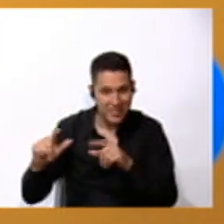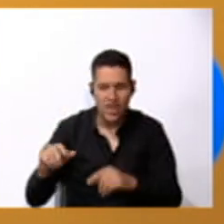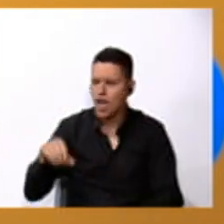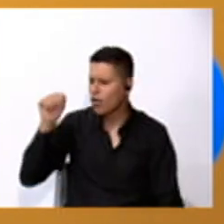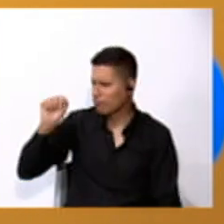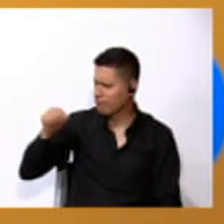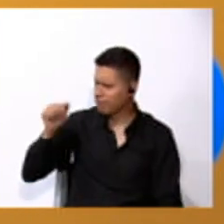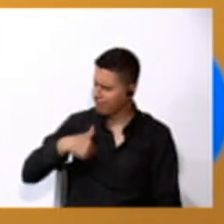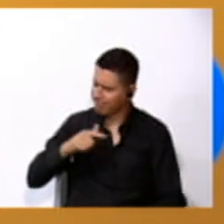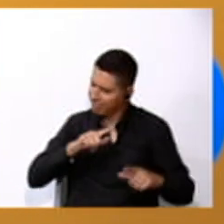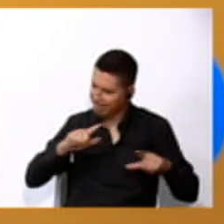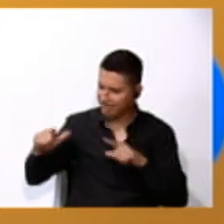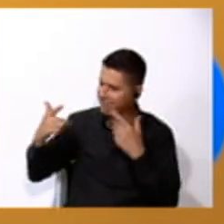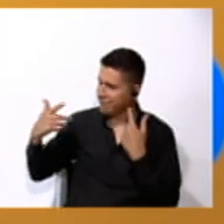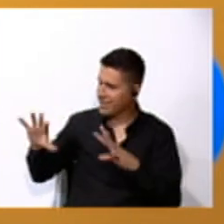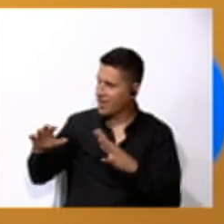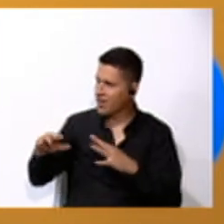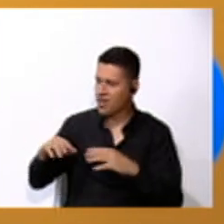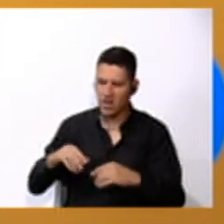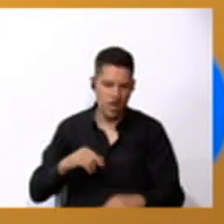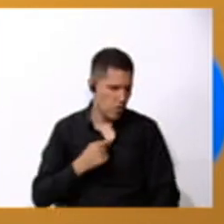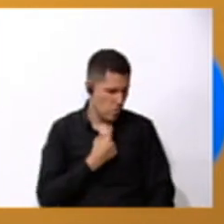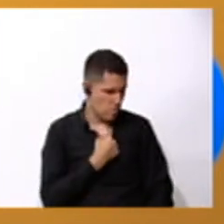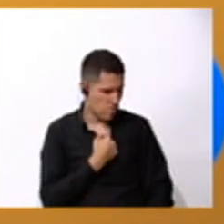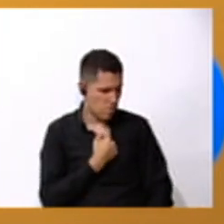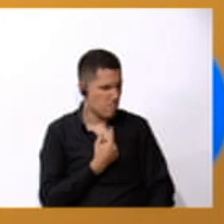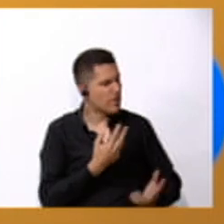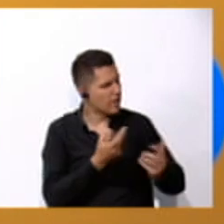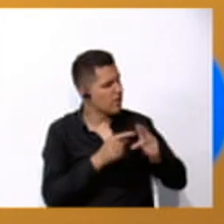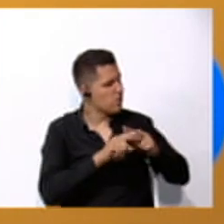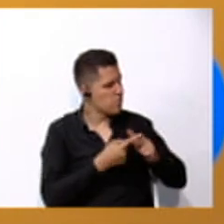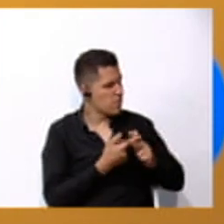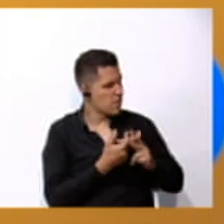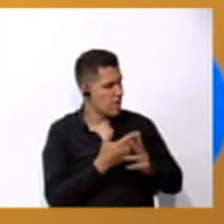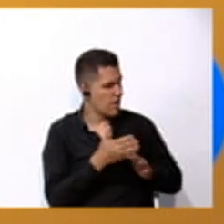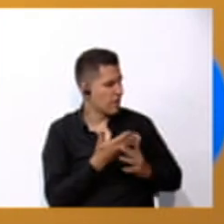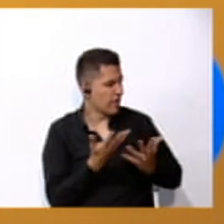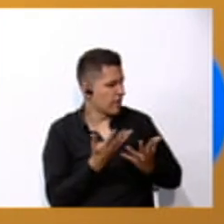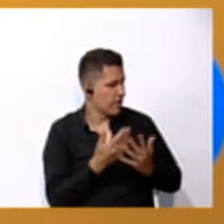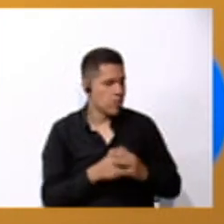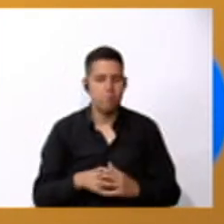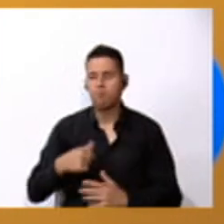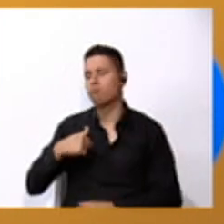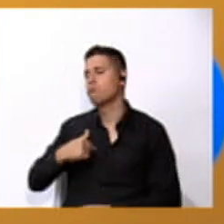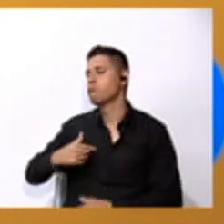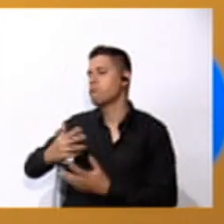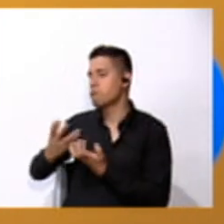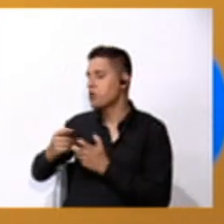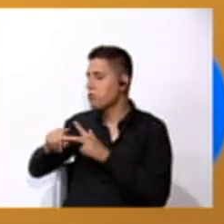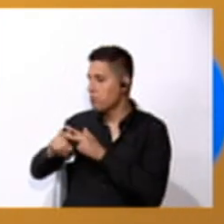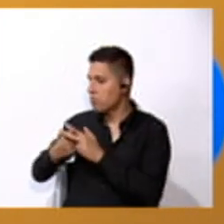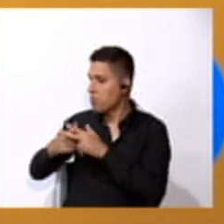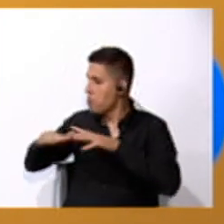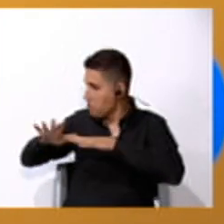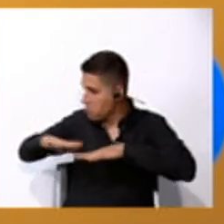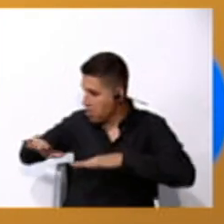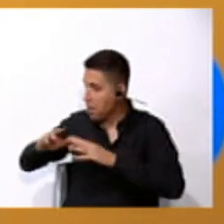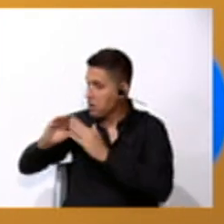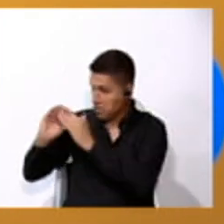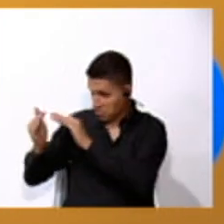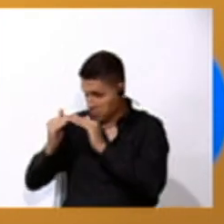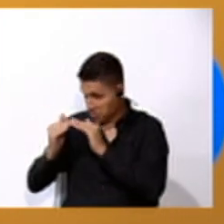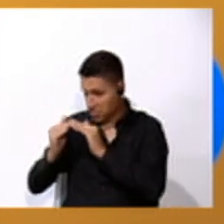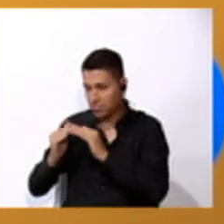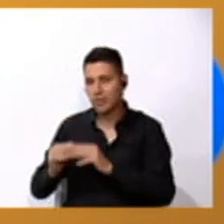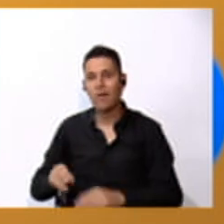I'm ready what did we study before well we studied places at the community okay very